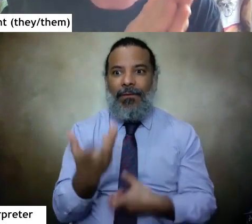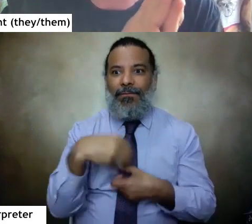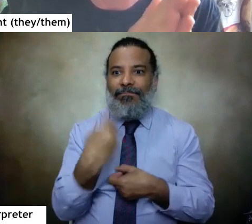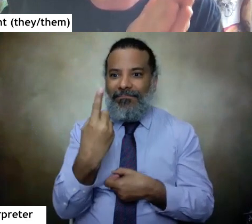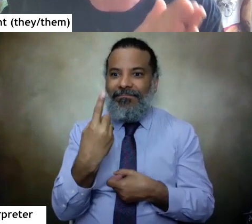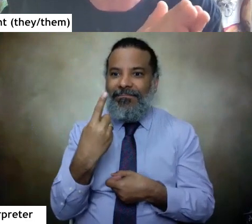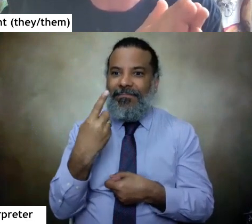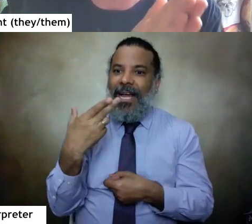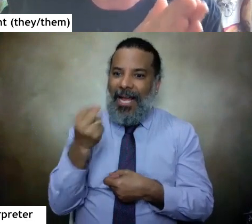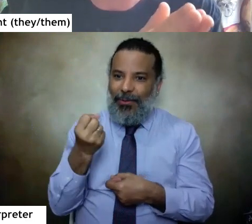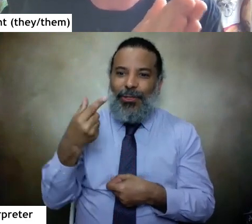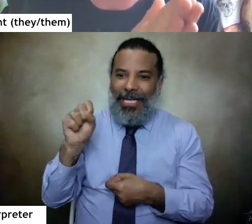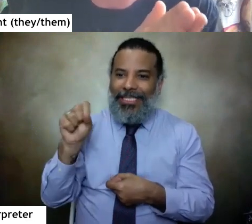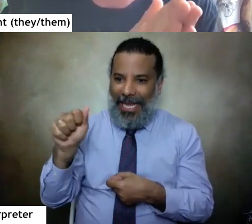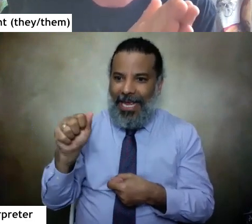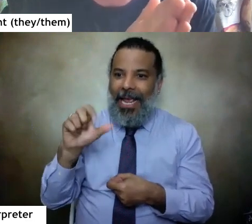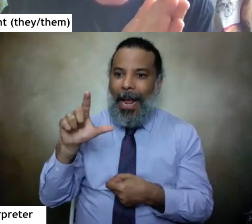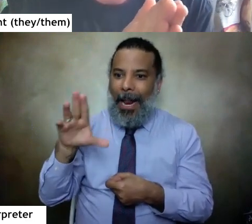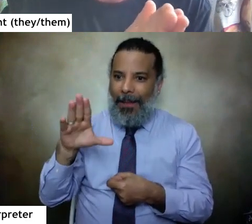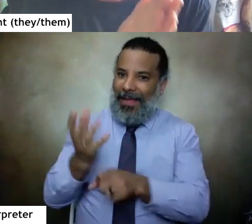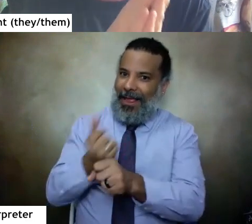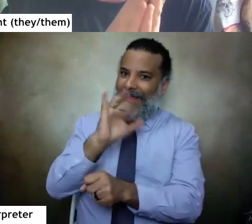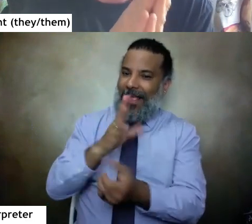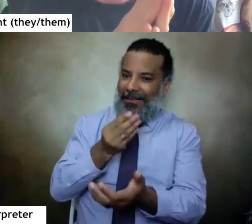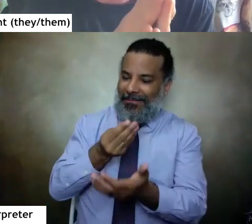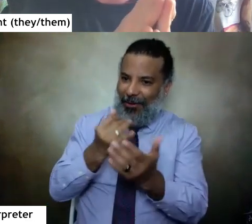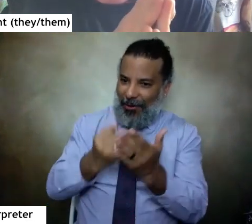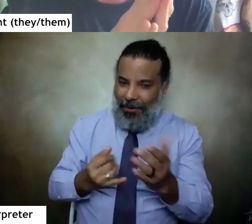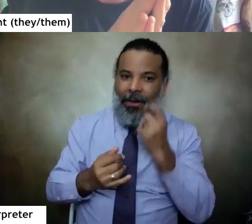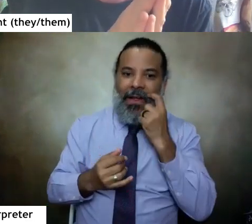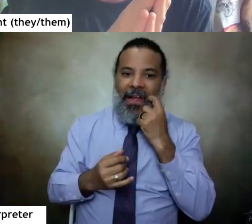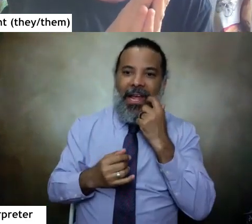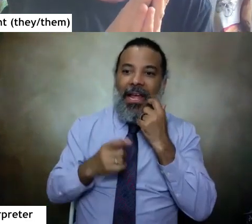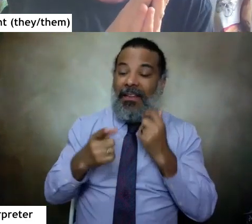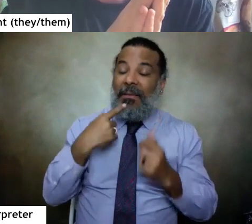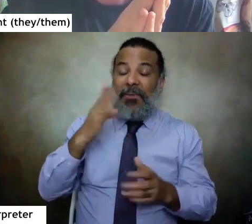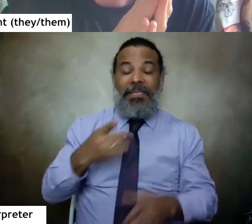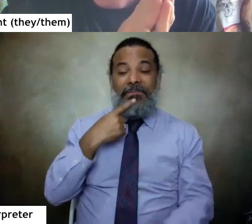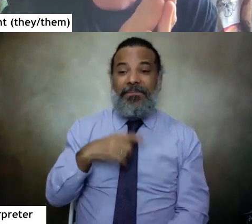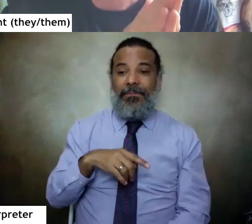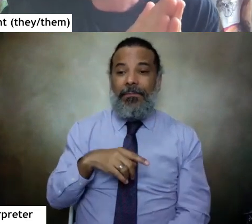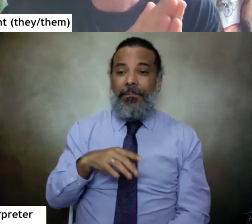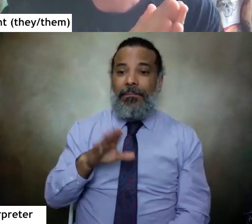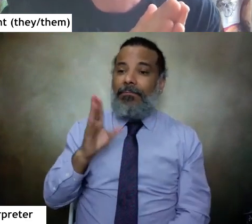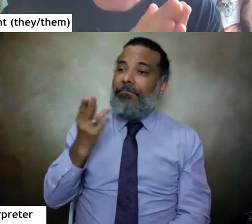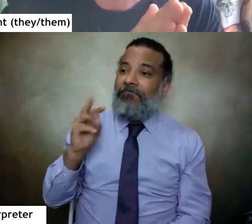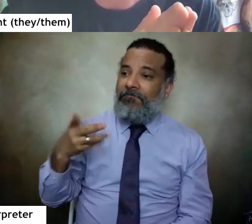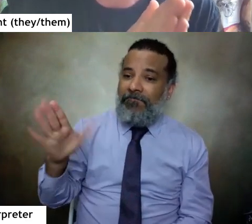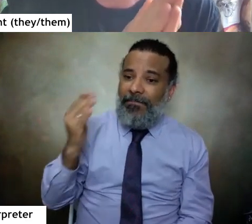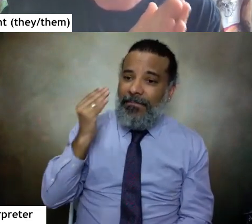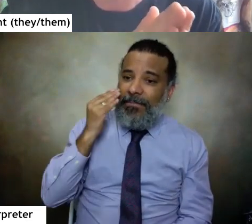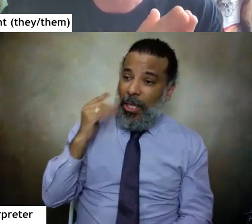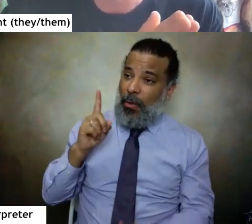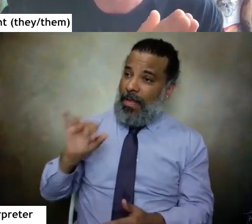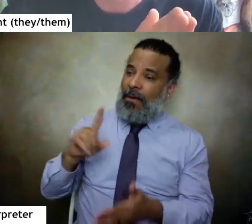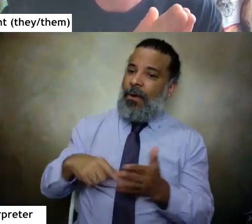high school GSA clubs that received the art. And they said to me, how did you know that that's